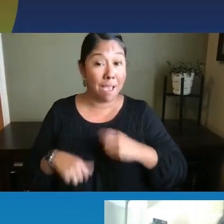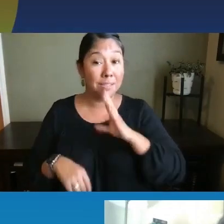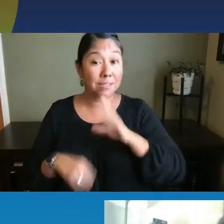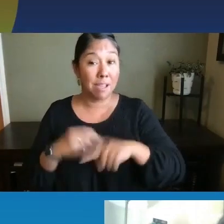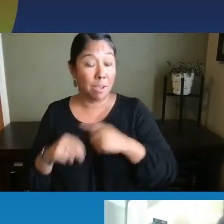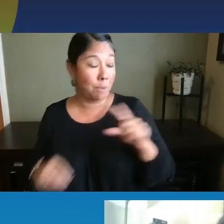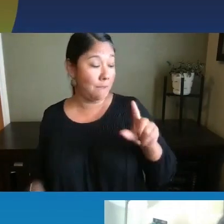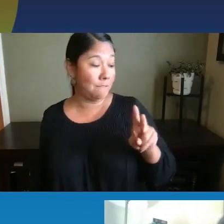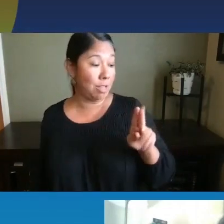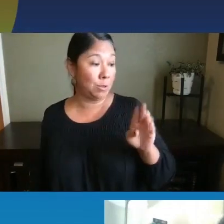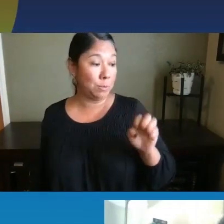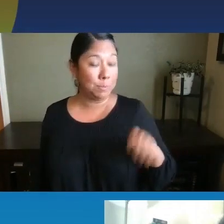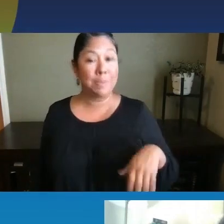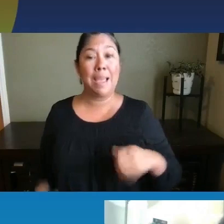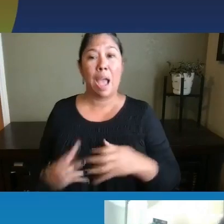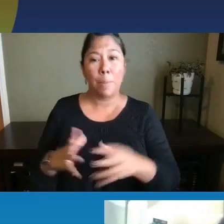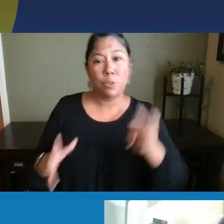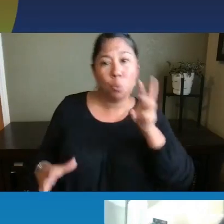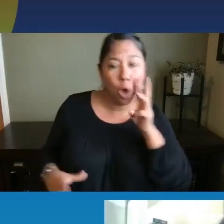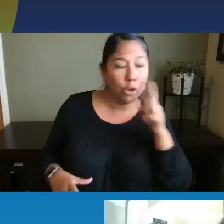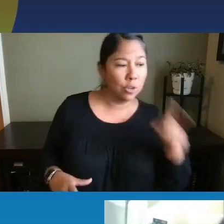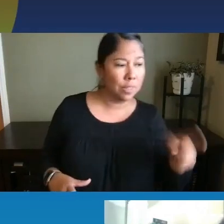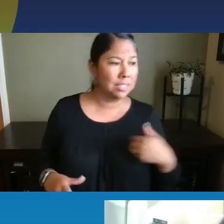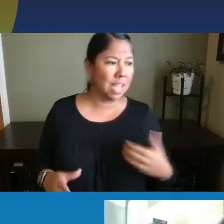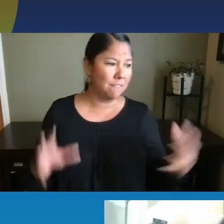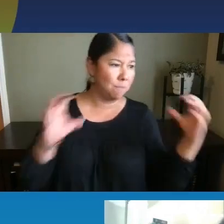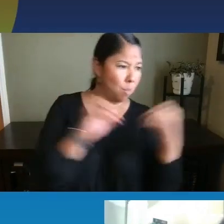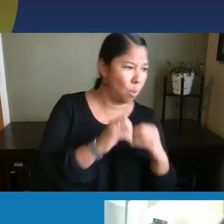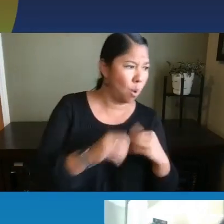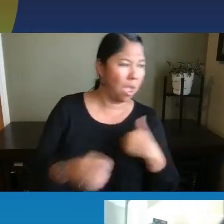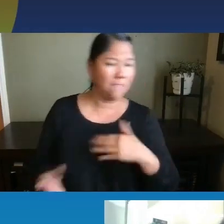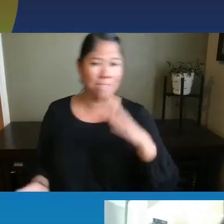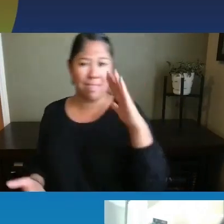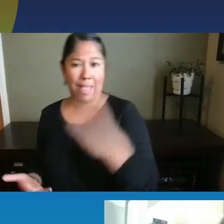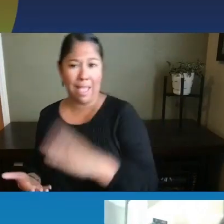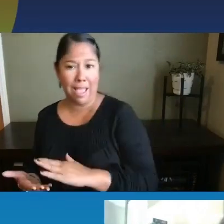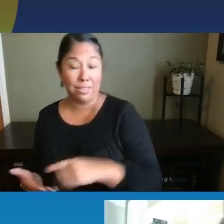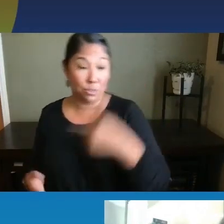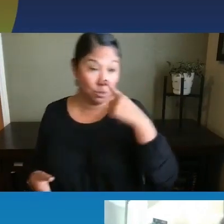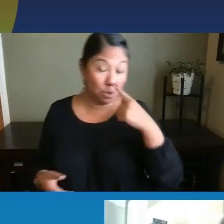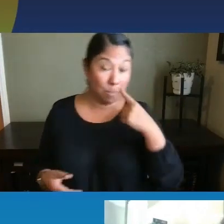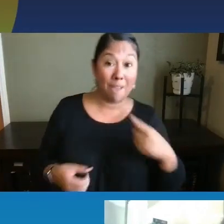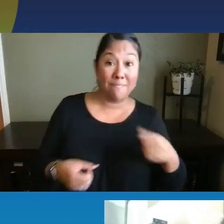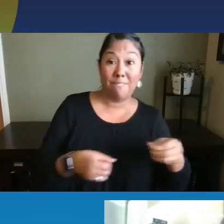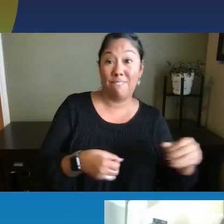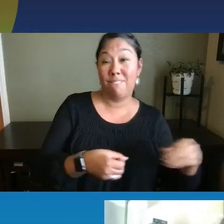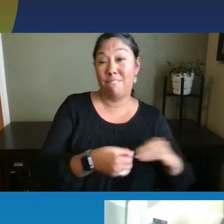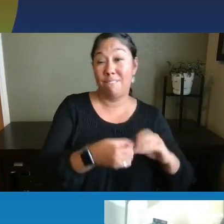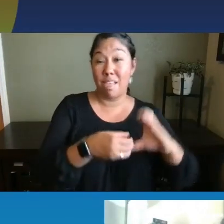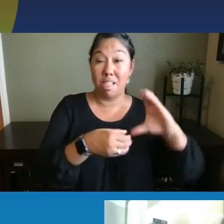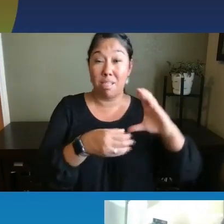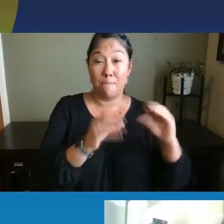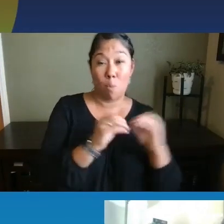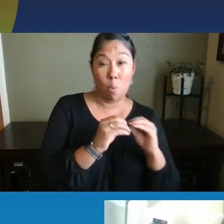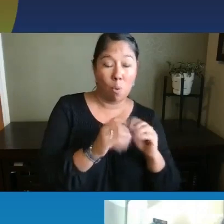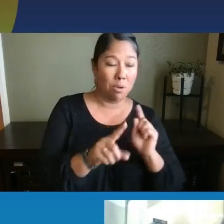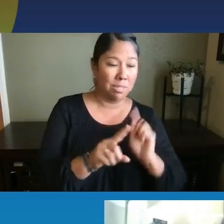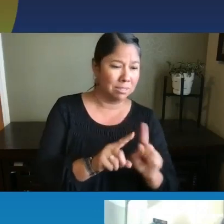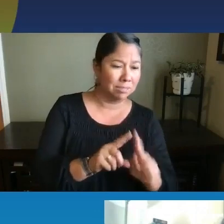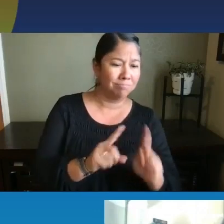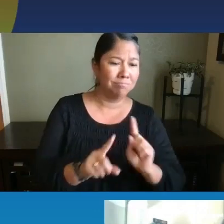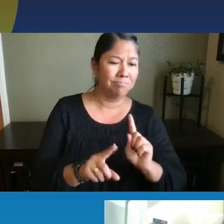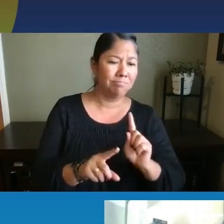how much water, and this has more water and this has less water. And can you fill this up more and, you know, talking about those types of things,